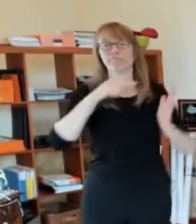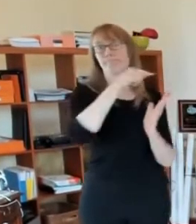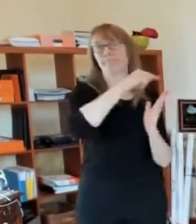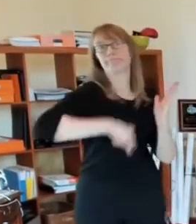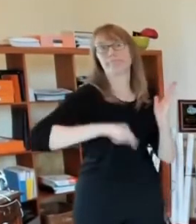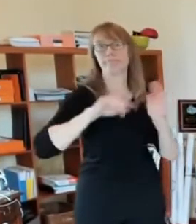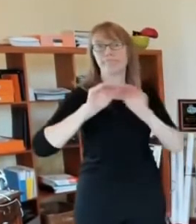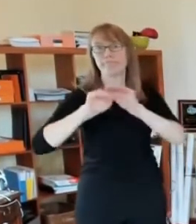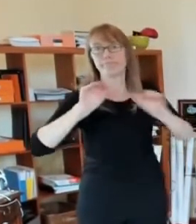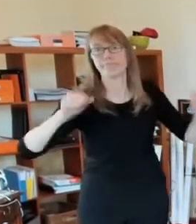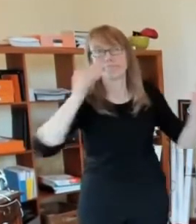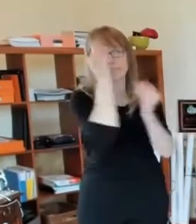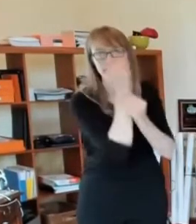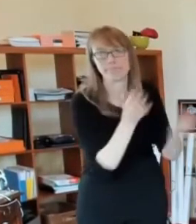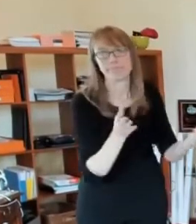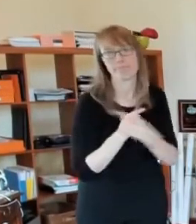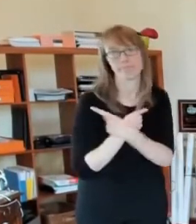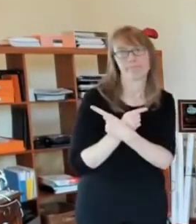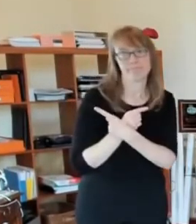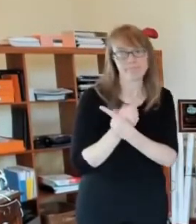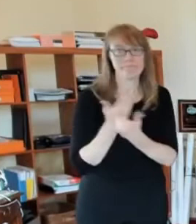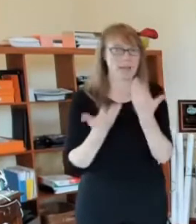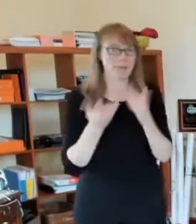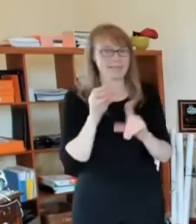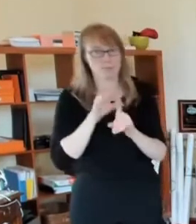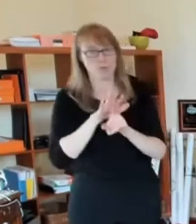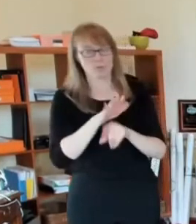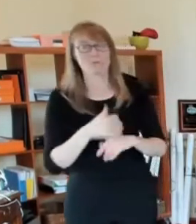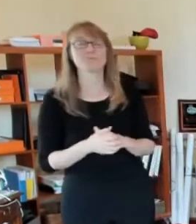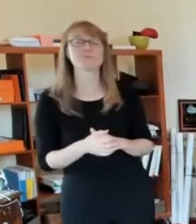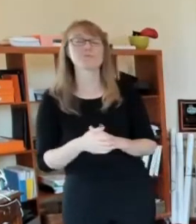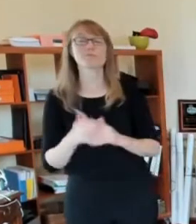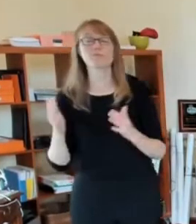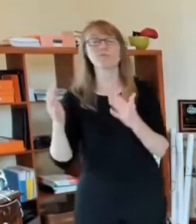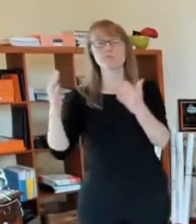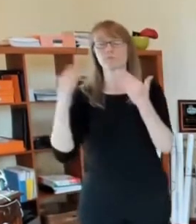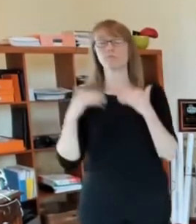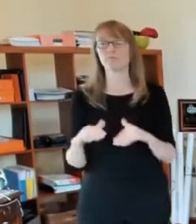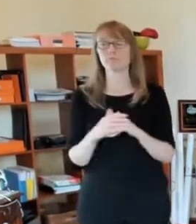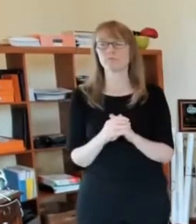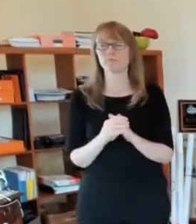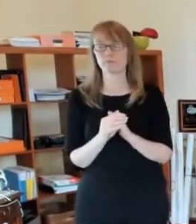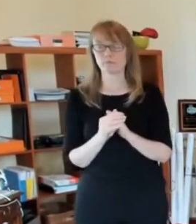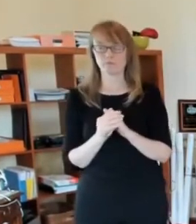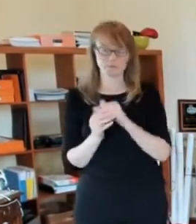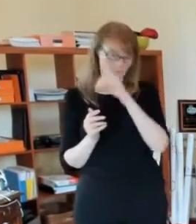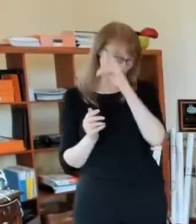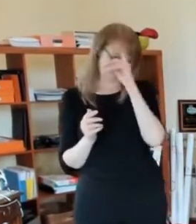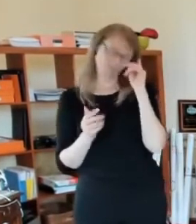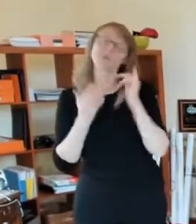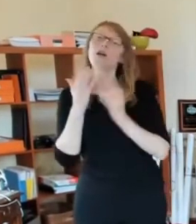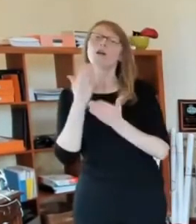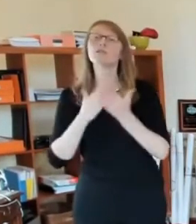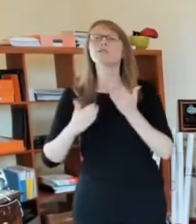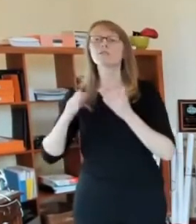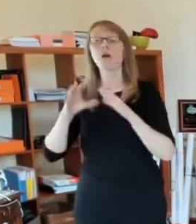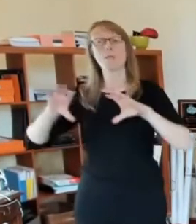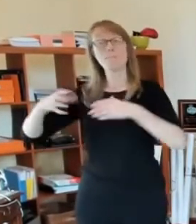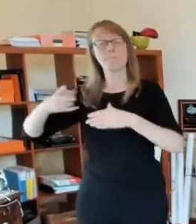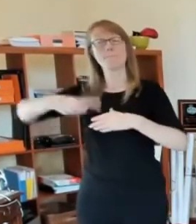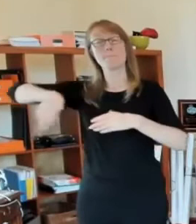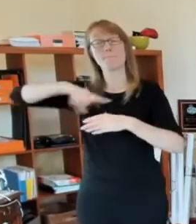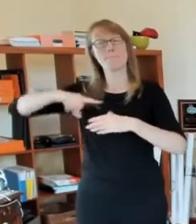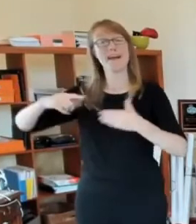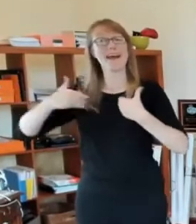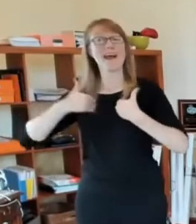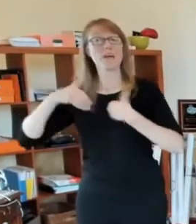you know, they have employees that are that are a little bit older. In some cases, they've got some employees with underlying health conditions and